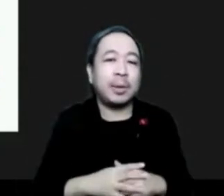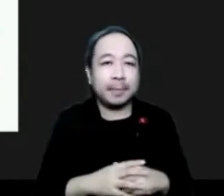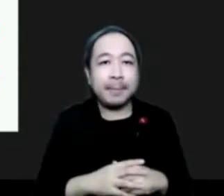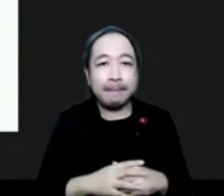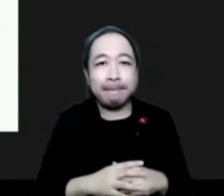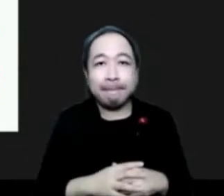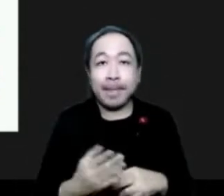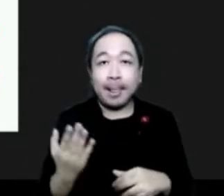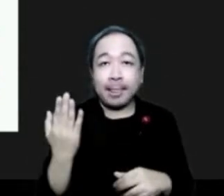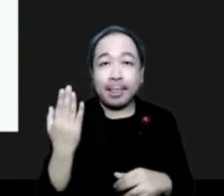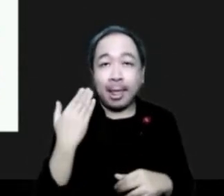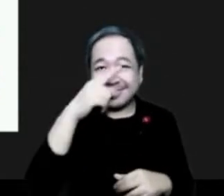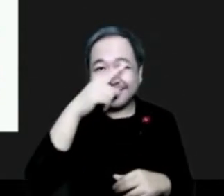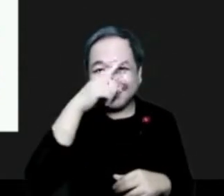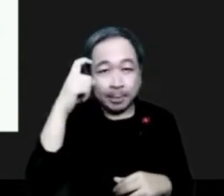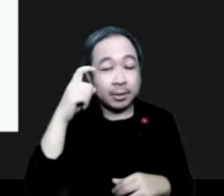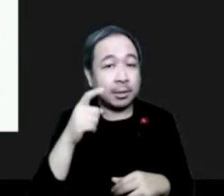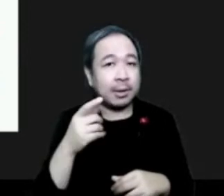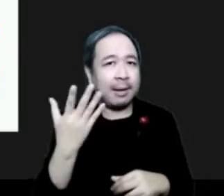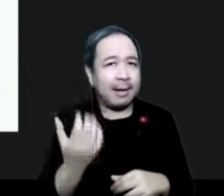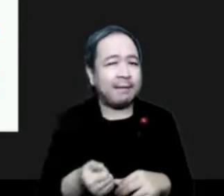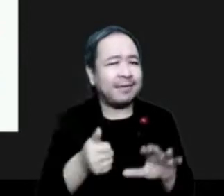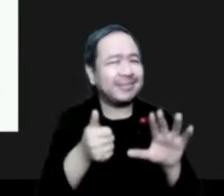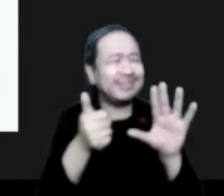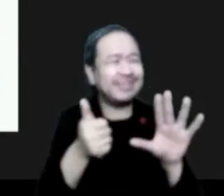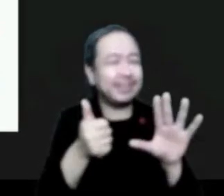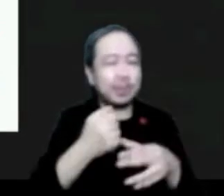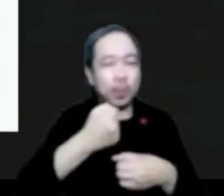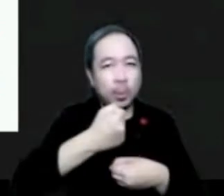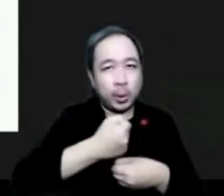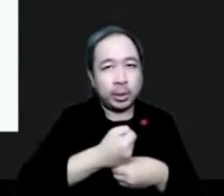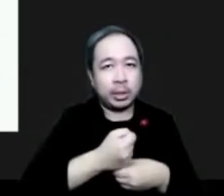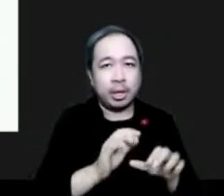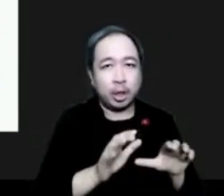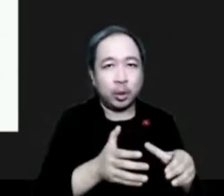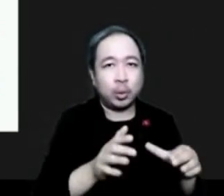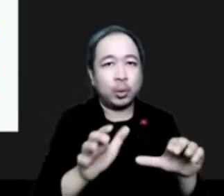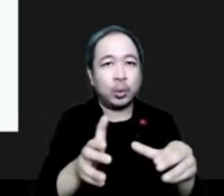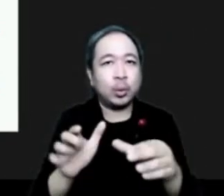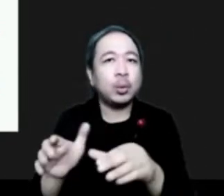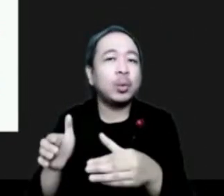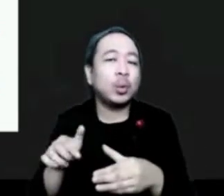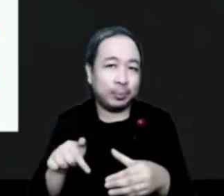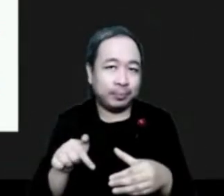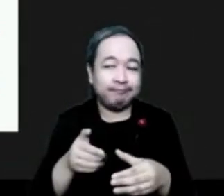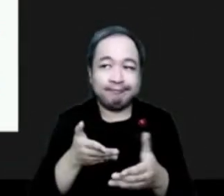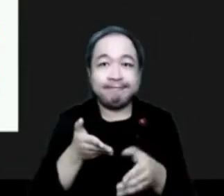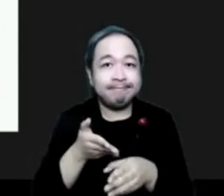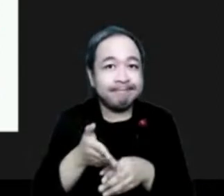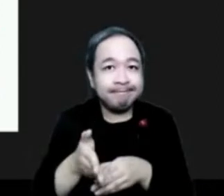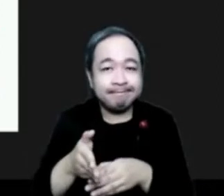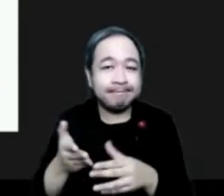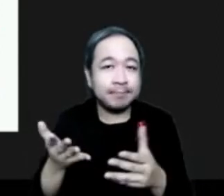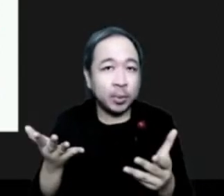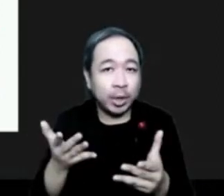created six working groups attached to these WMO initiatives. There is a working group that will work on